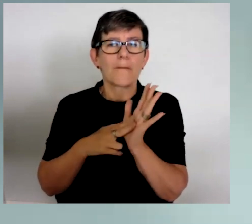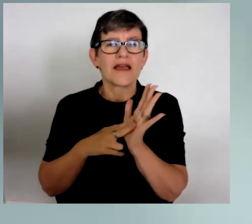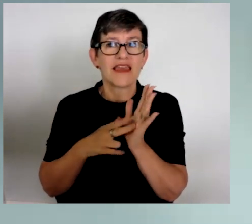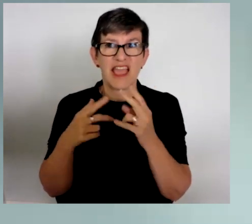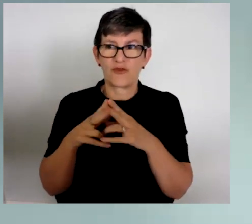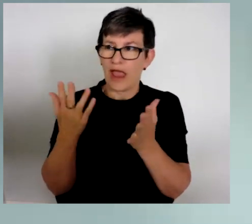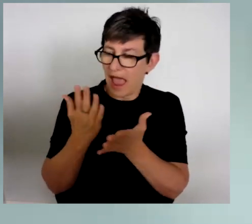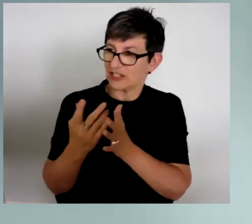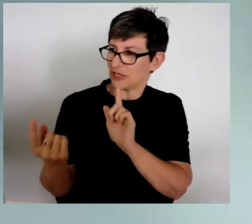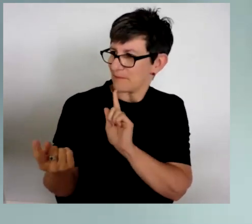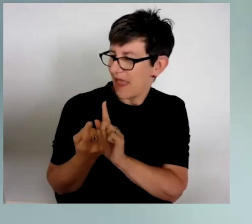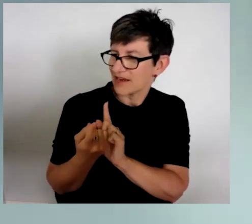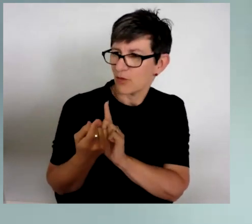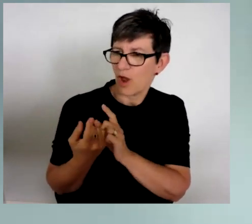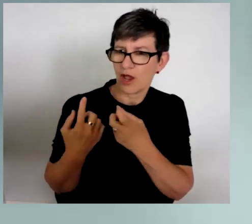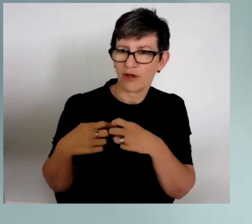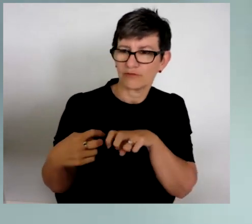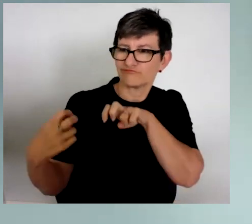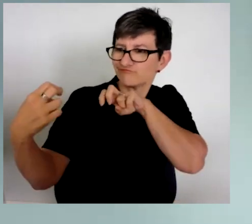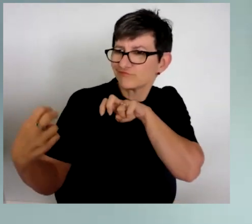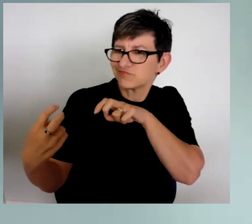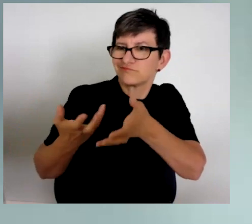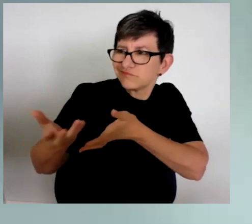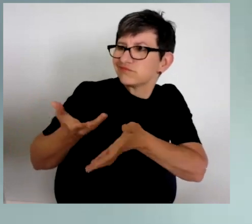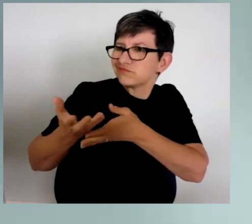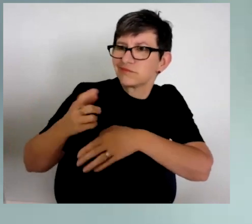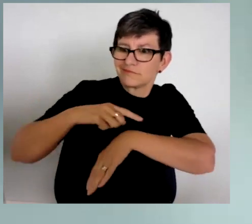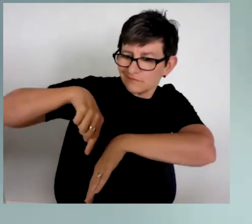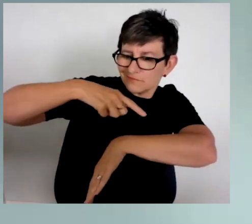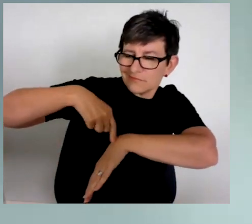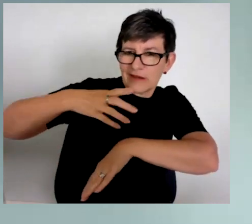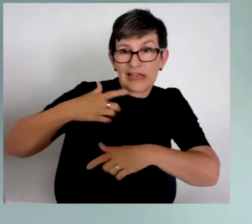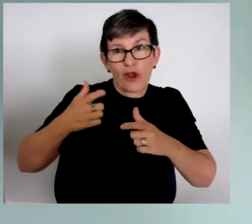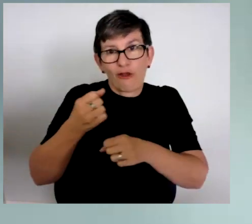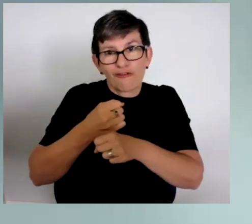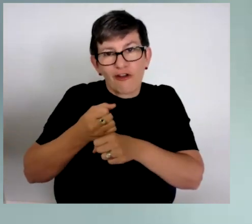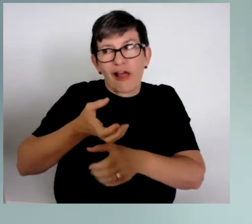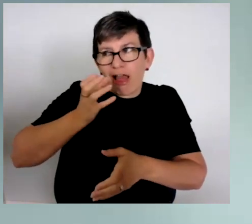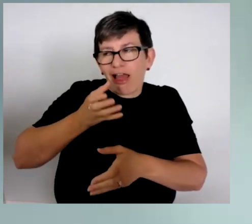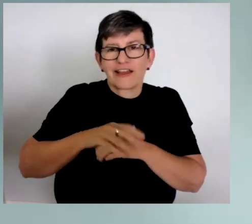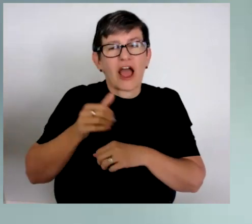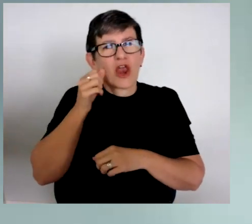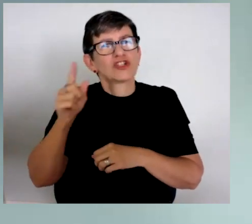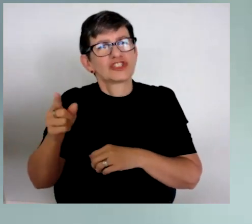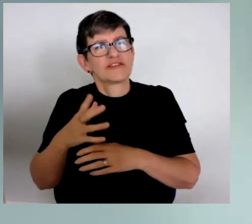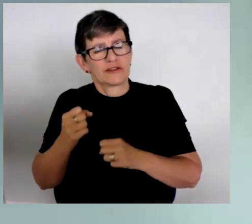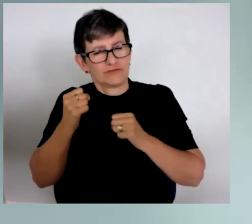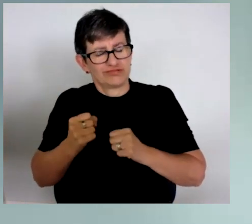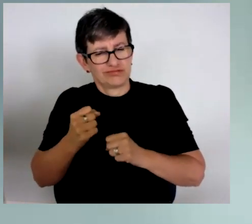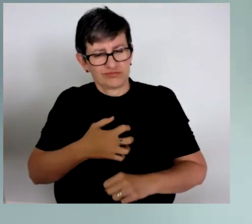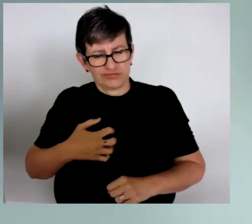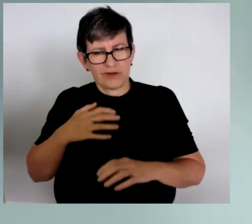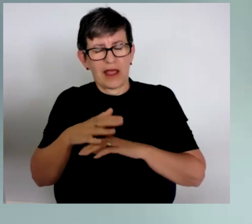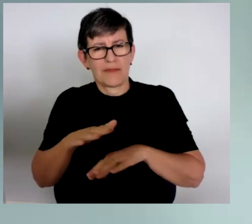you know, Sue was very passionate about ending violence against